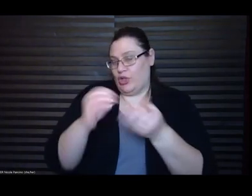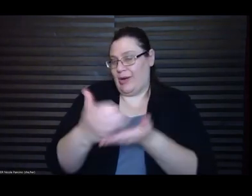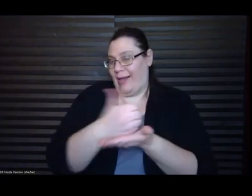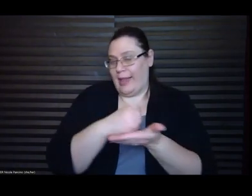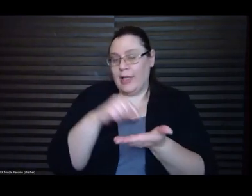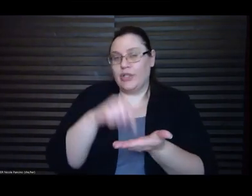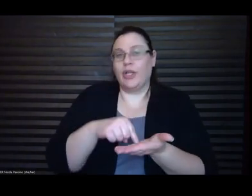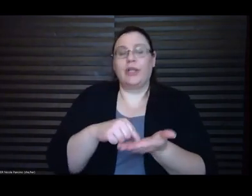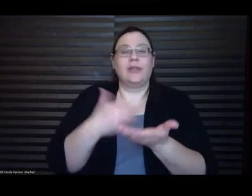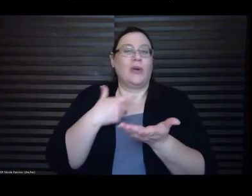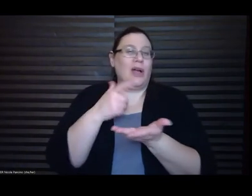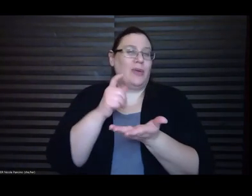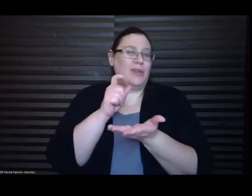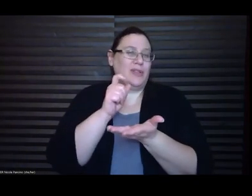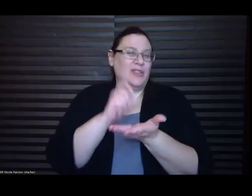doing